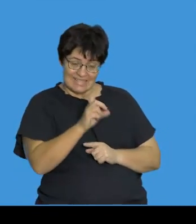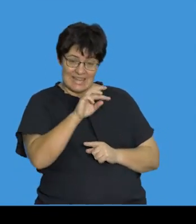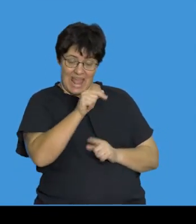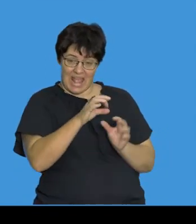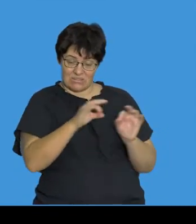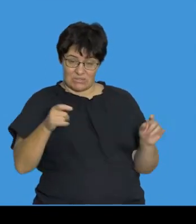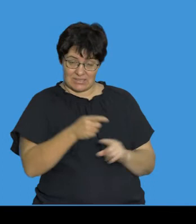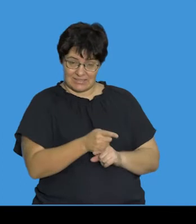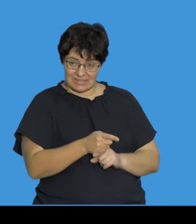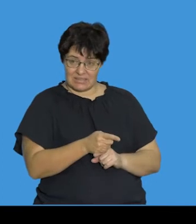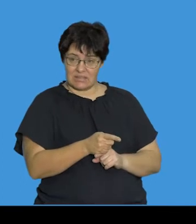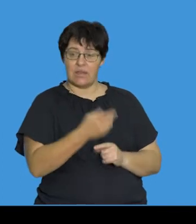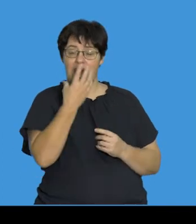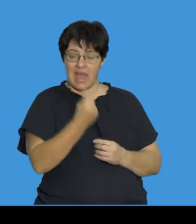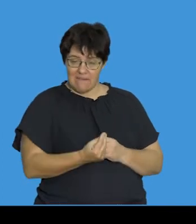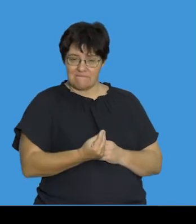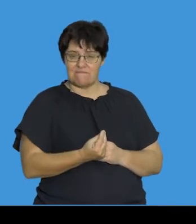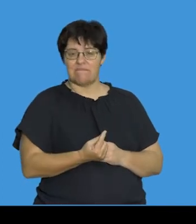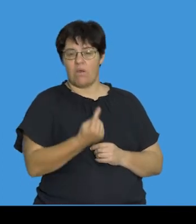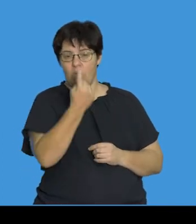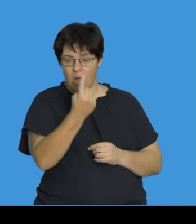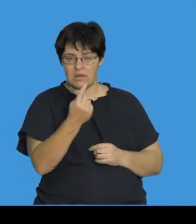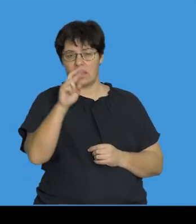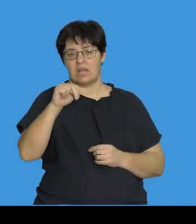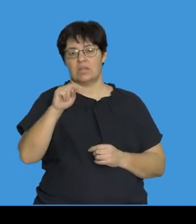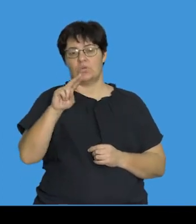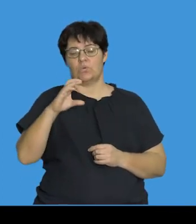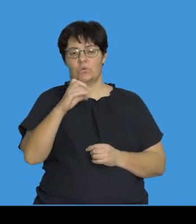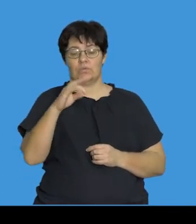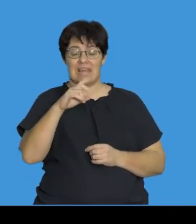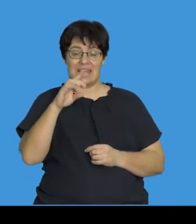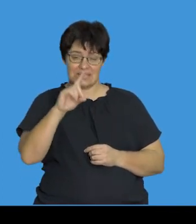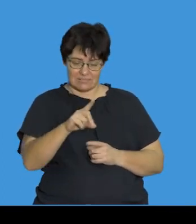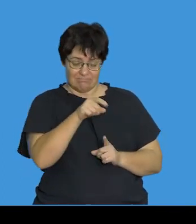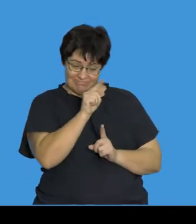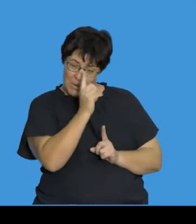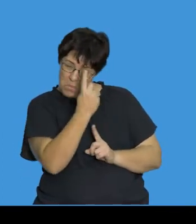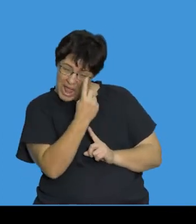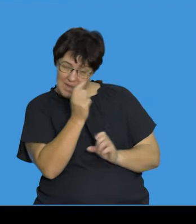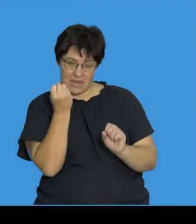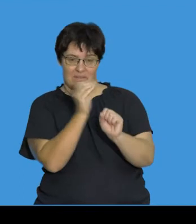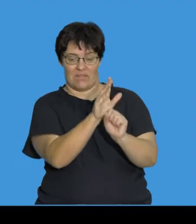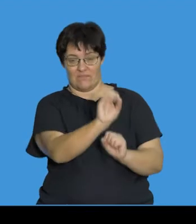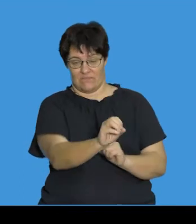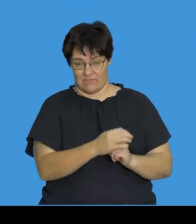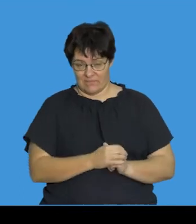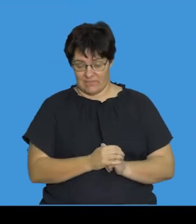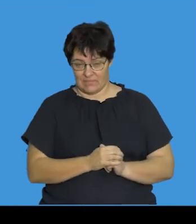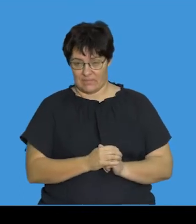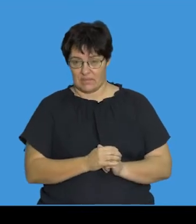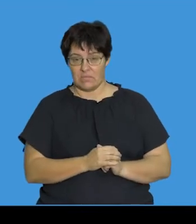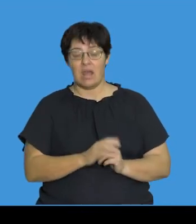mutated DNA strand that there would be a single nucleotide that has been affected. In the case of